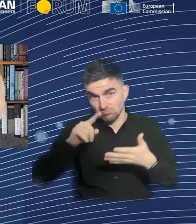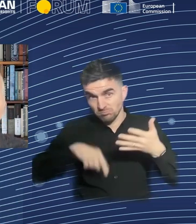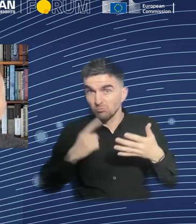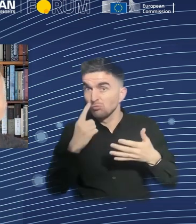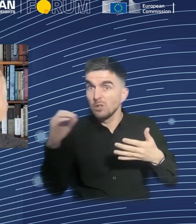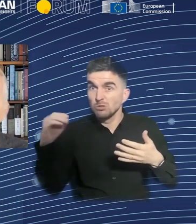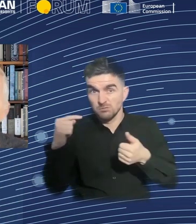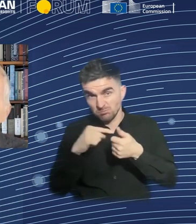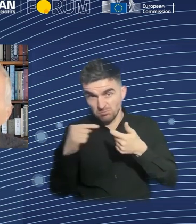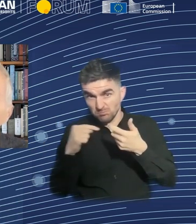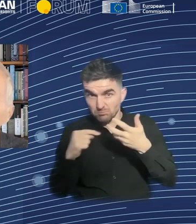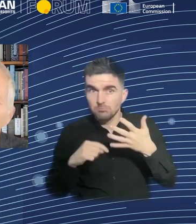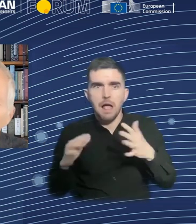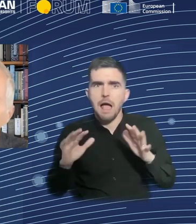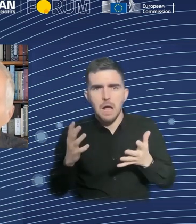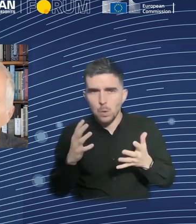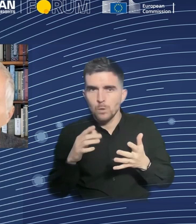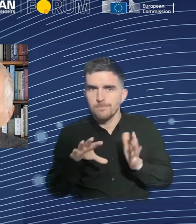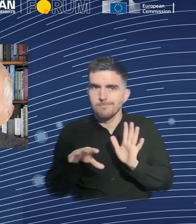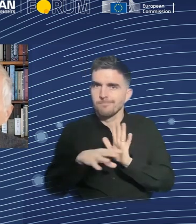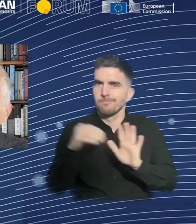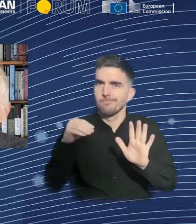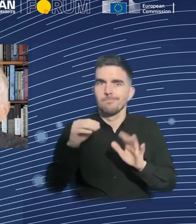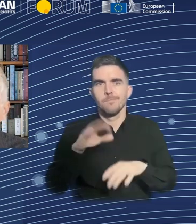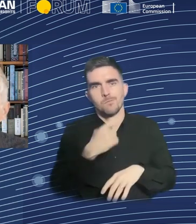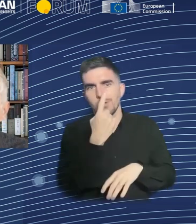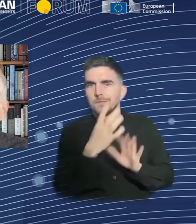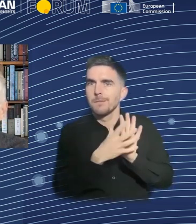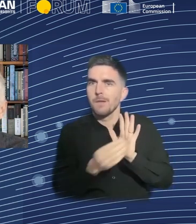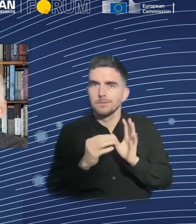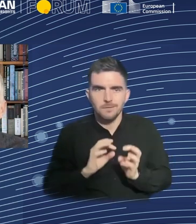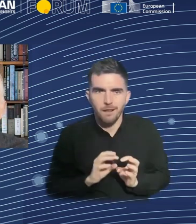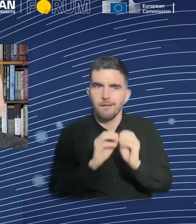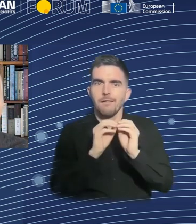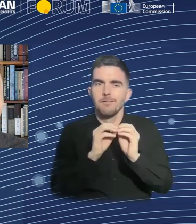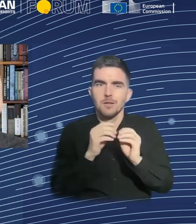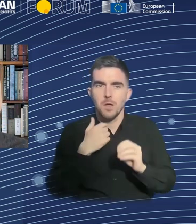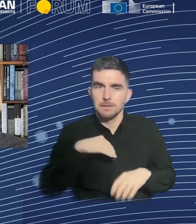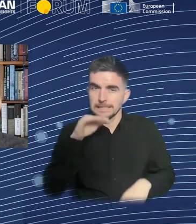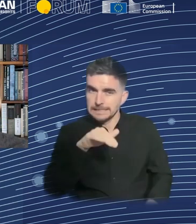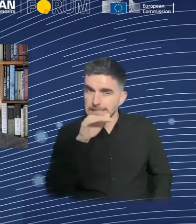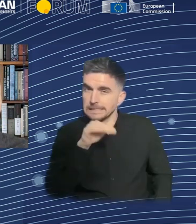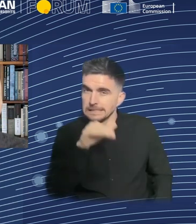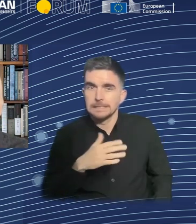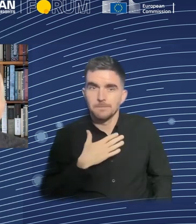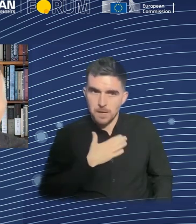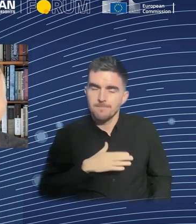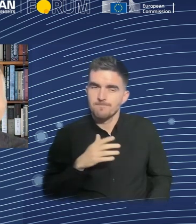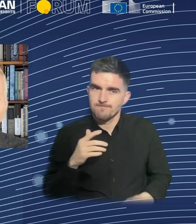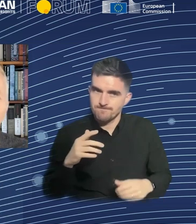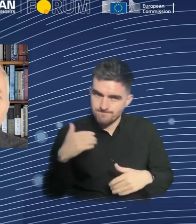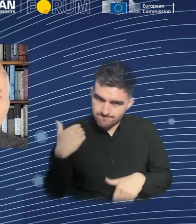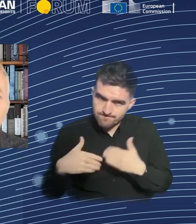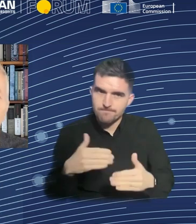developer. And so I've been pushing for this notion that we need to actually take all these indicators, this data